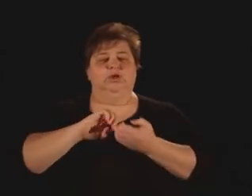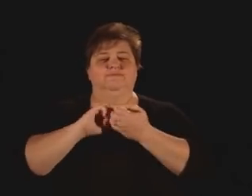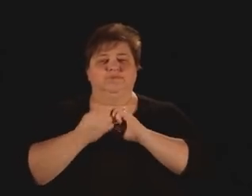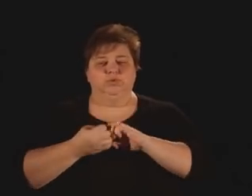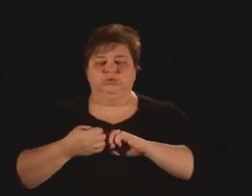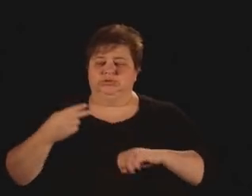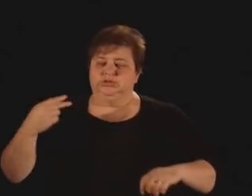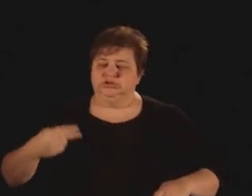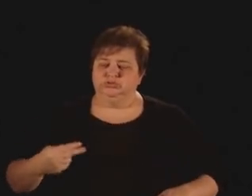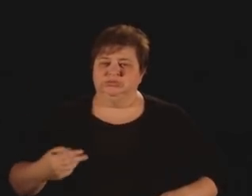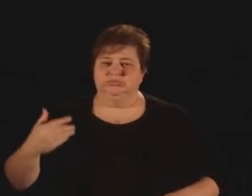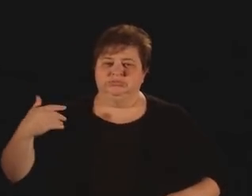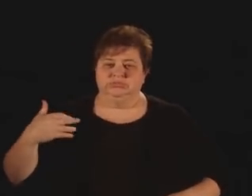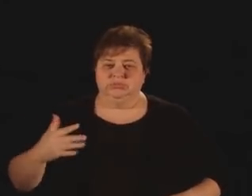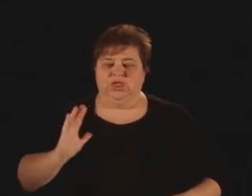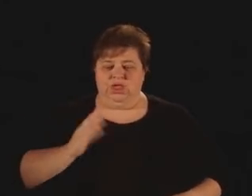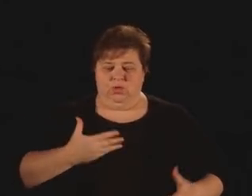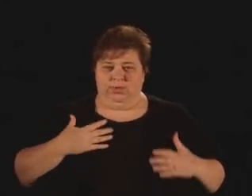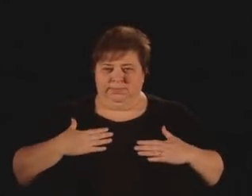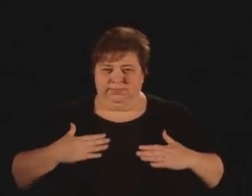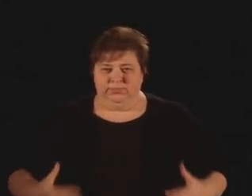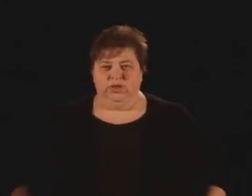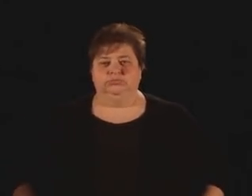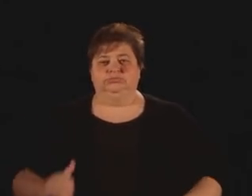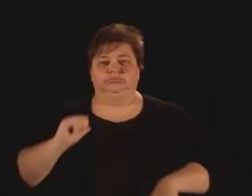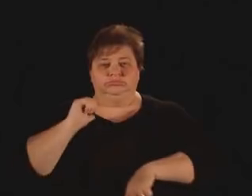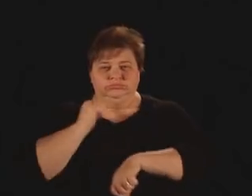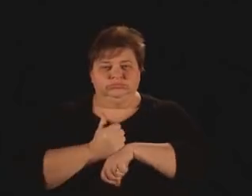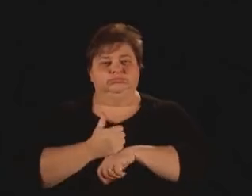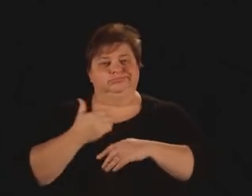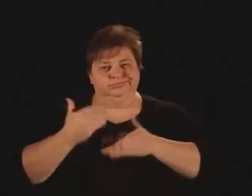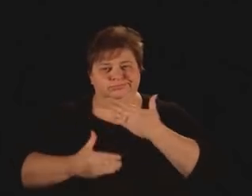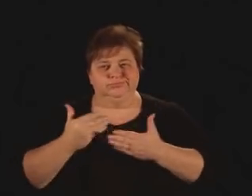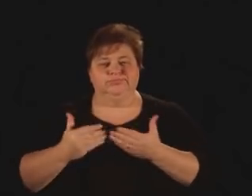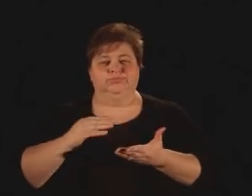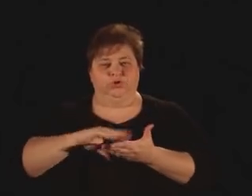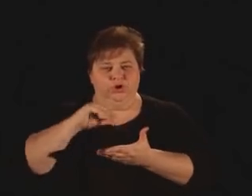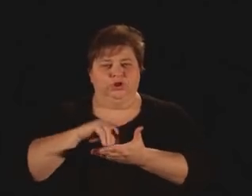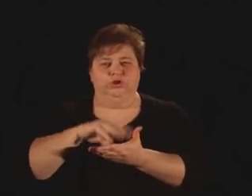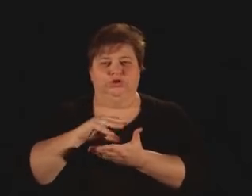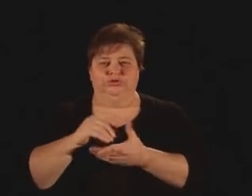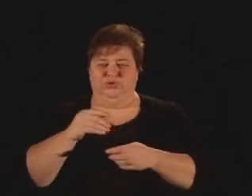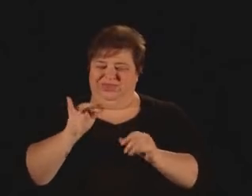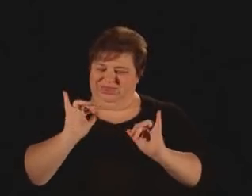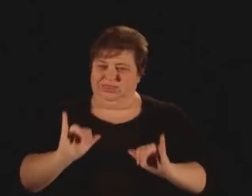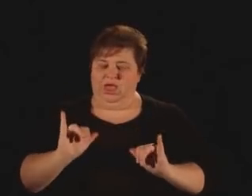We are hardwired to learn instantly during a moment of surprise.